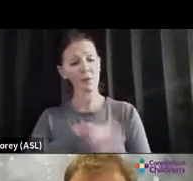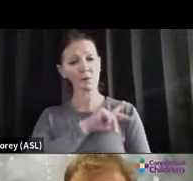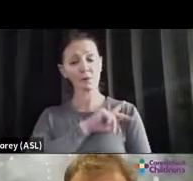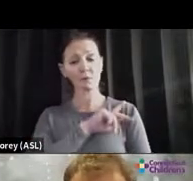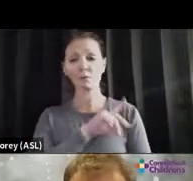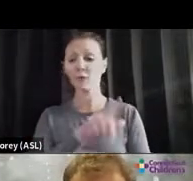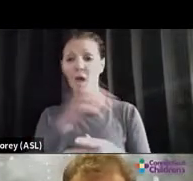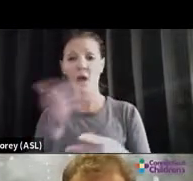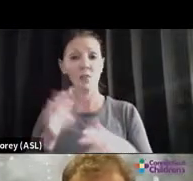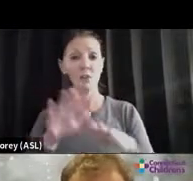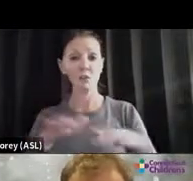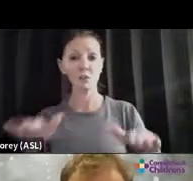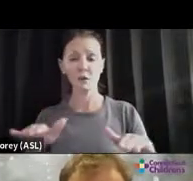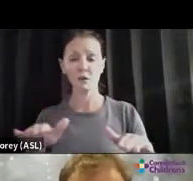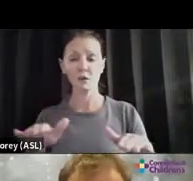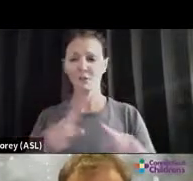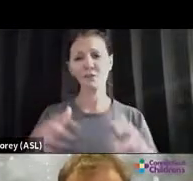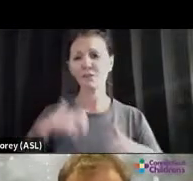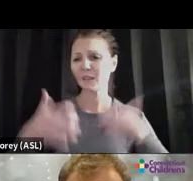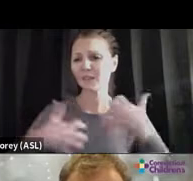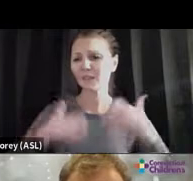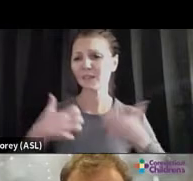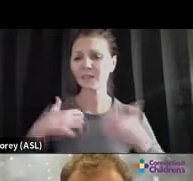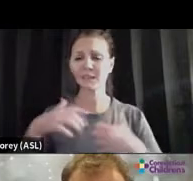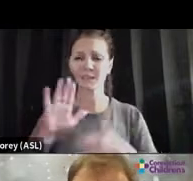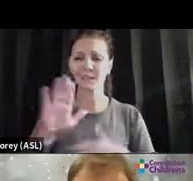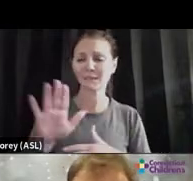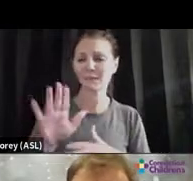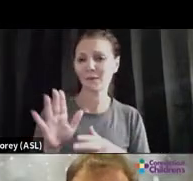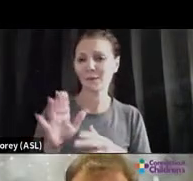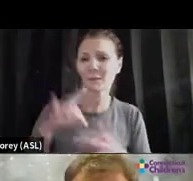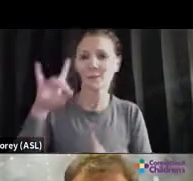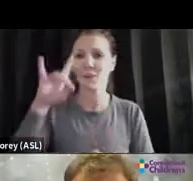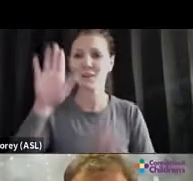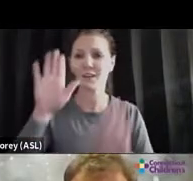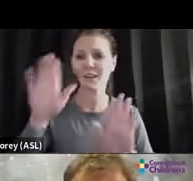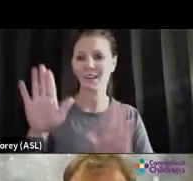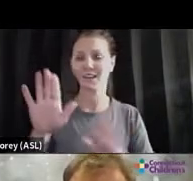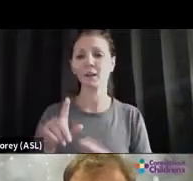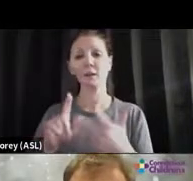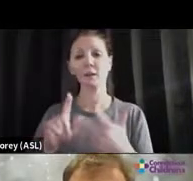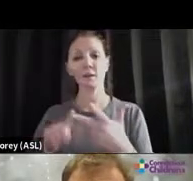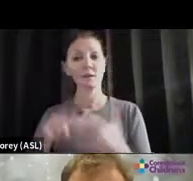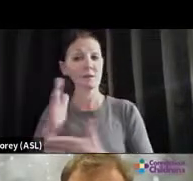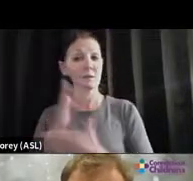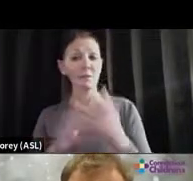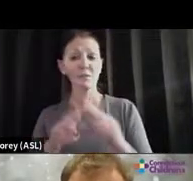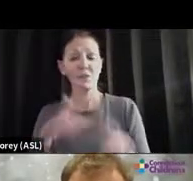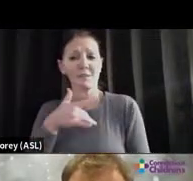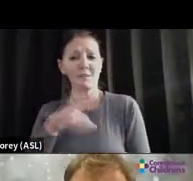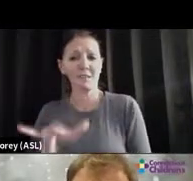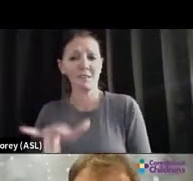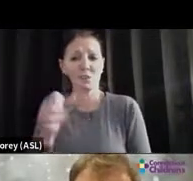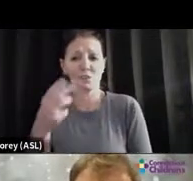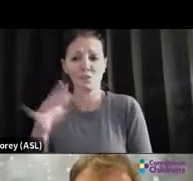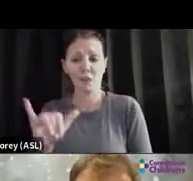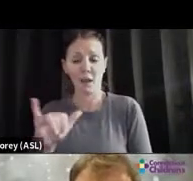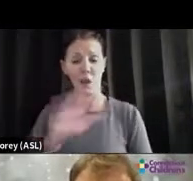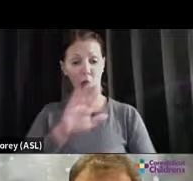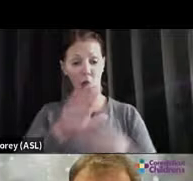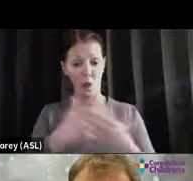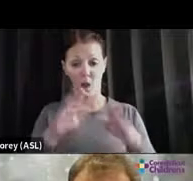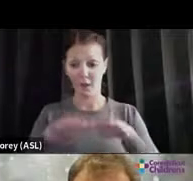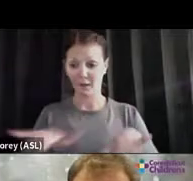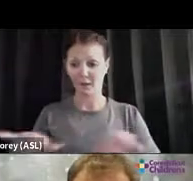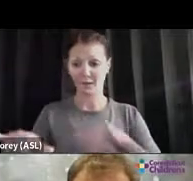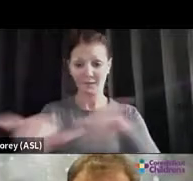some are really sensitive or shy. Not all kids deal with the same level of stress differently. And what it really boils down to is some kids are